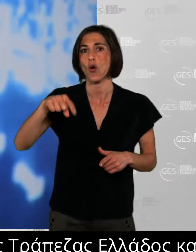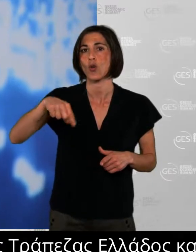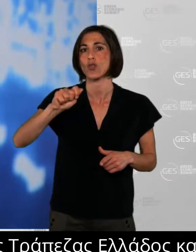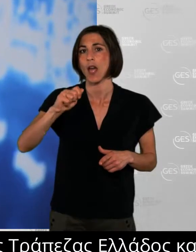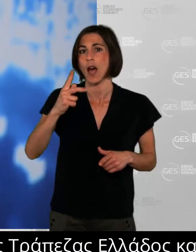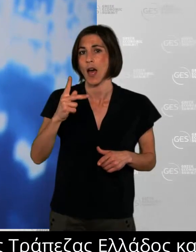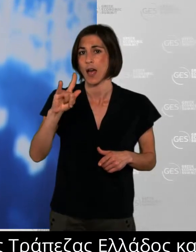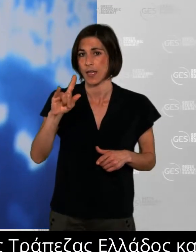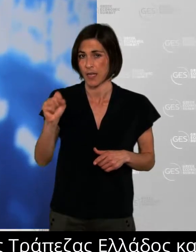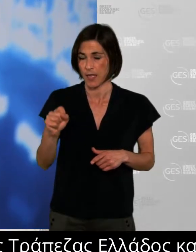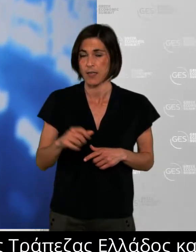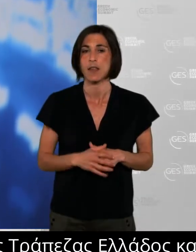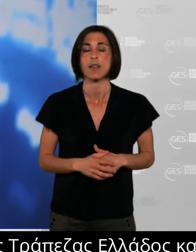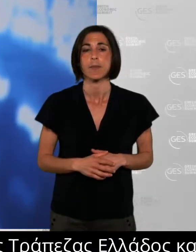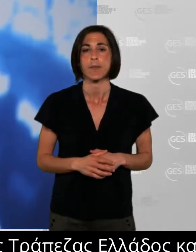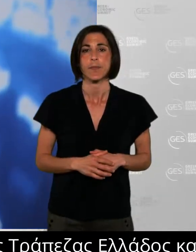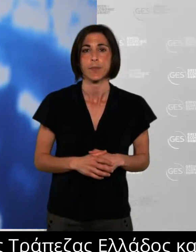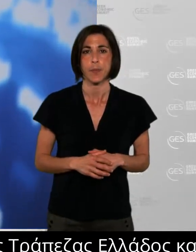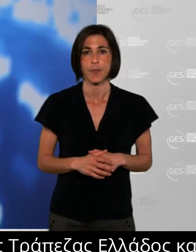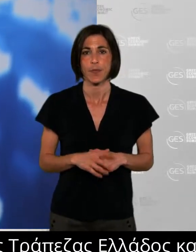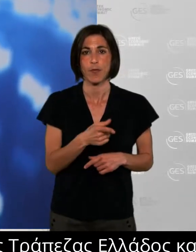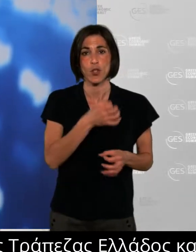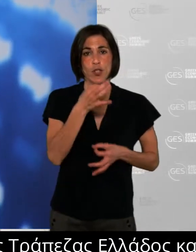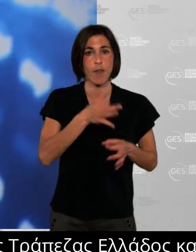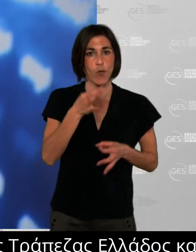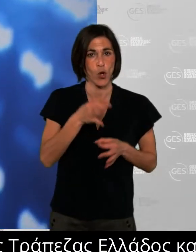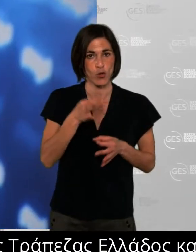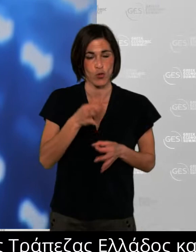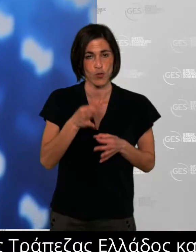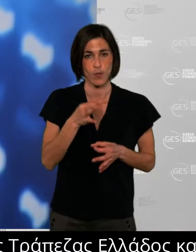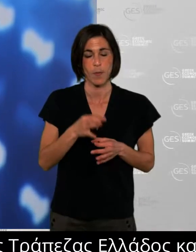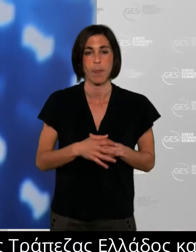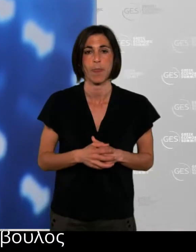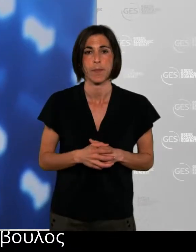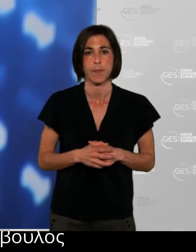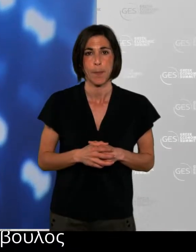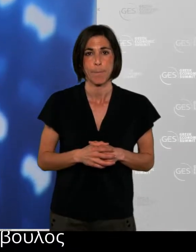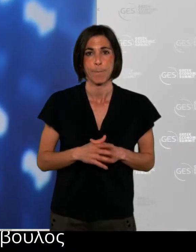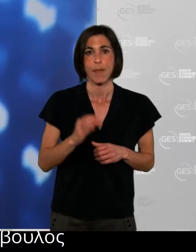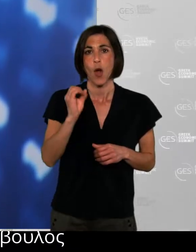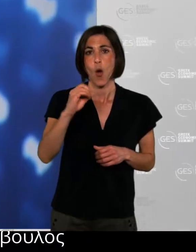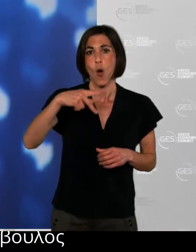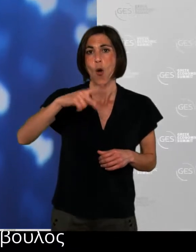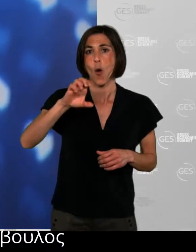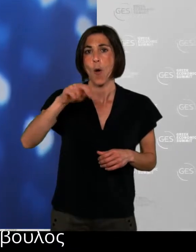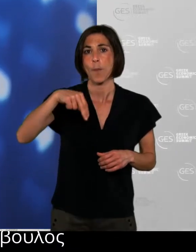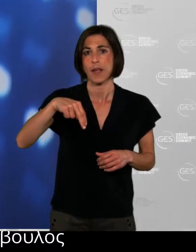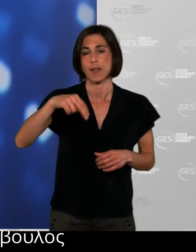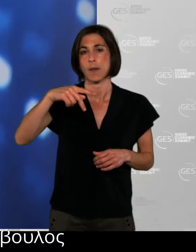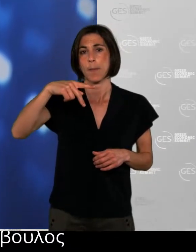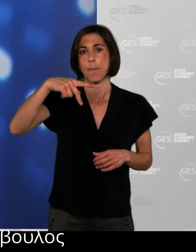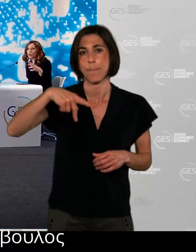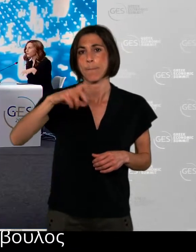right? That's fine Nikki, good afternoon. So here we are, we're discussing the future of work, basically how many changes that have been